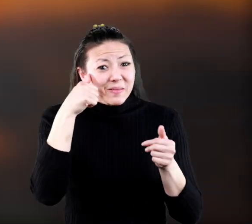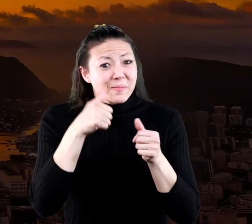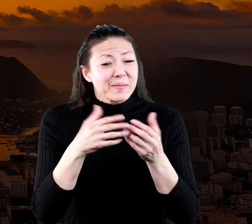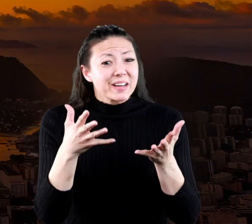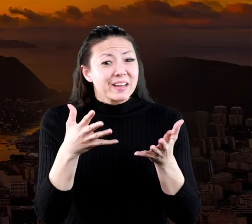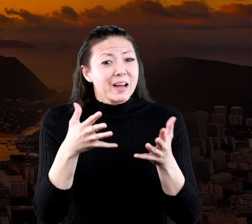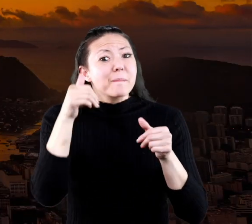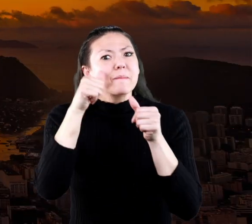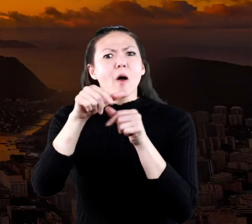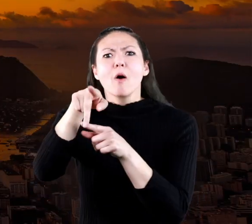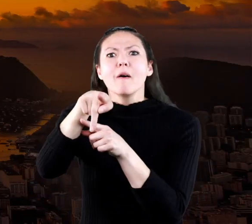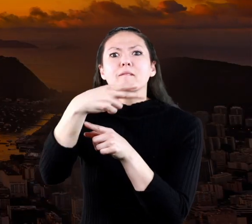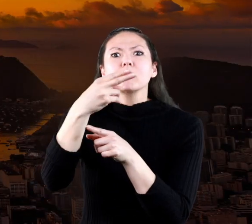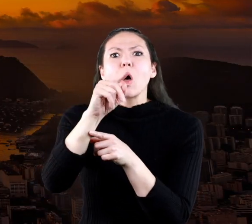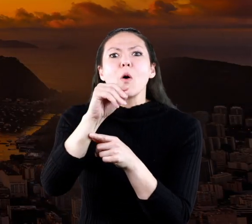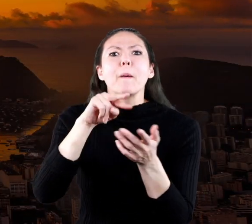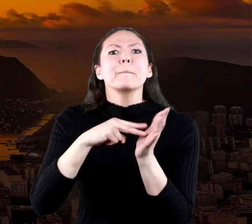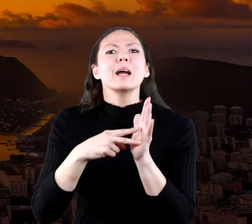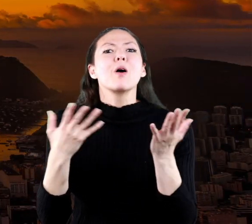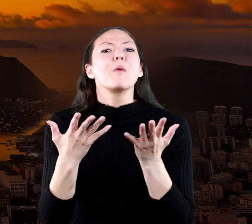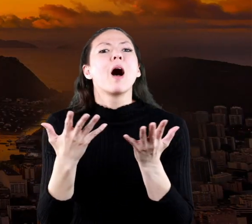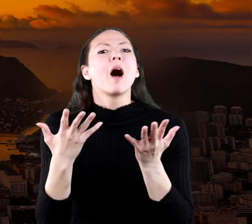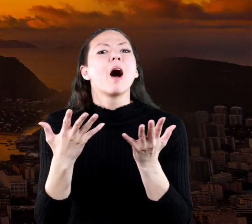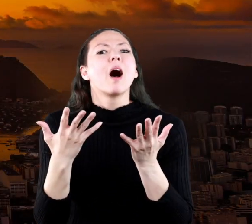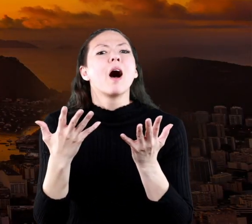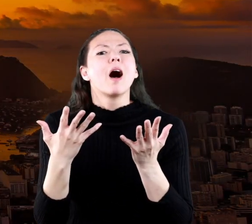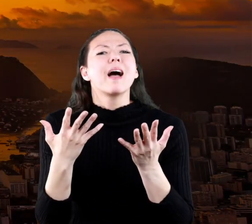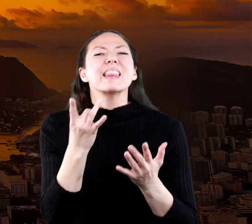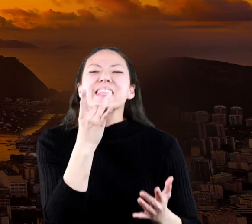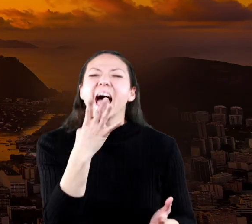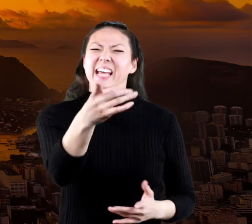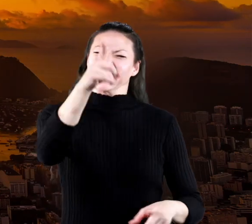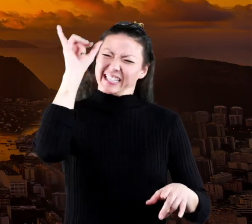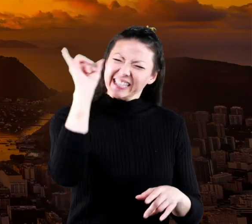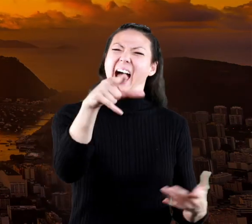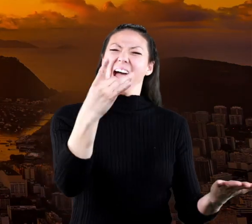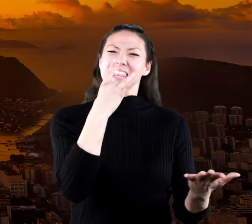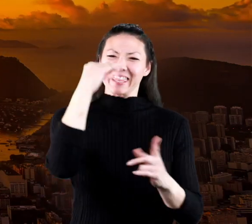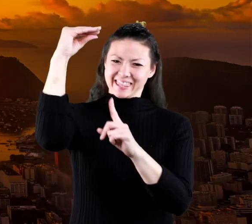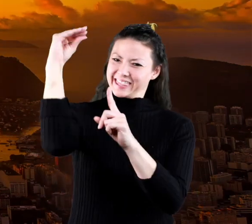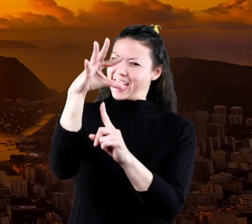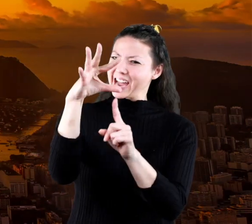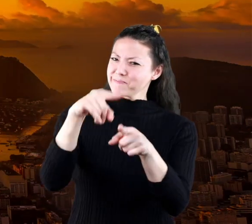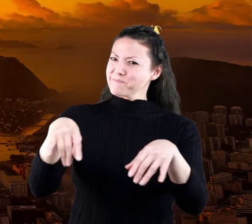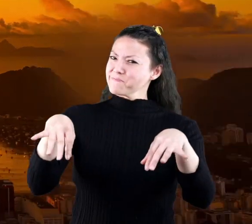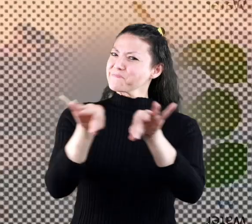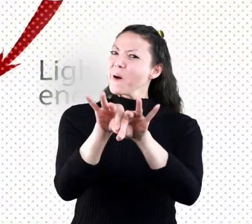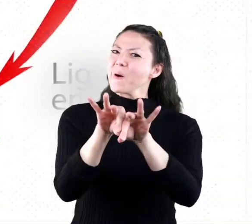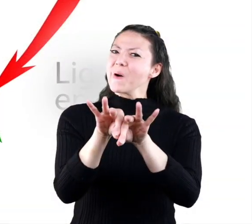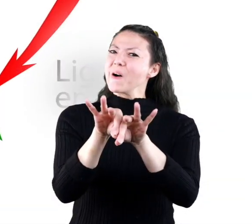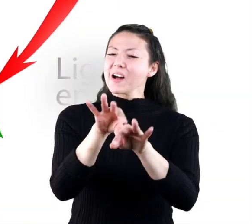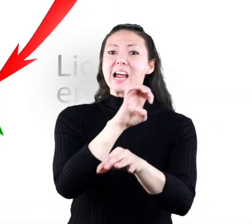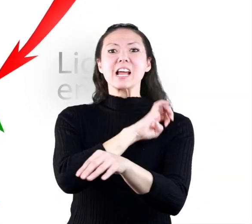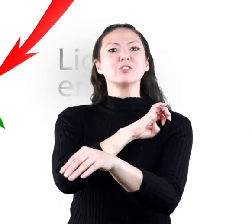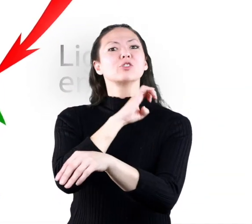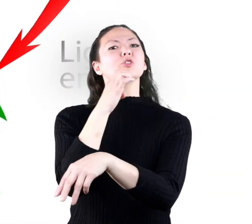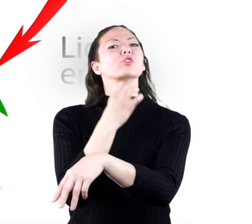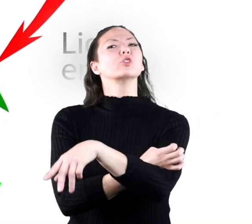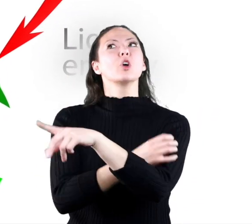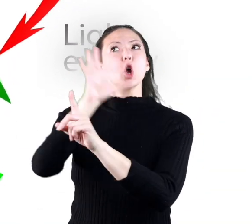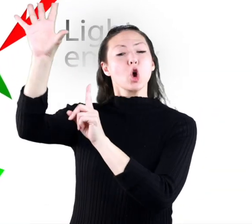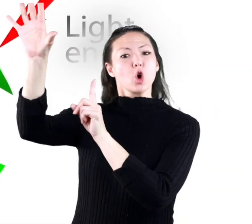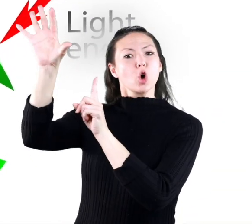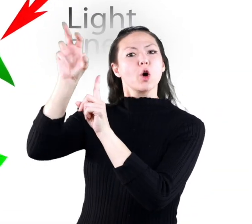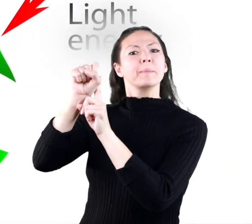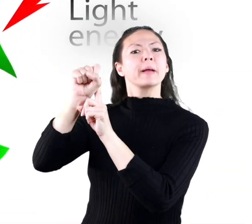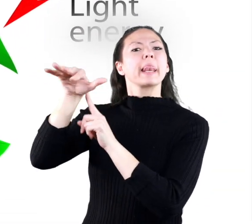remember what photo means in photosynthesis if you said light you would be right light energy is